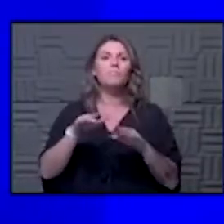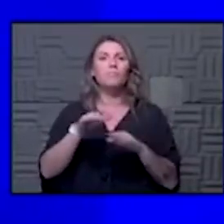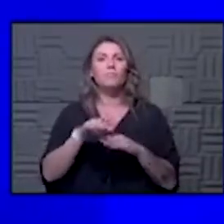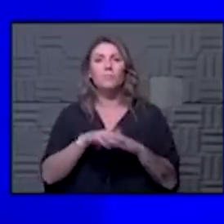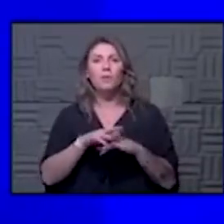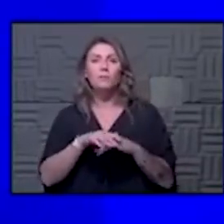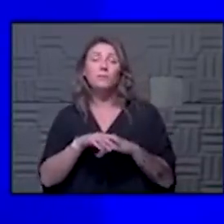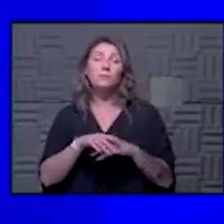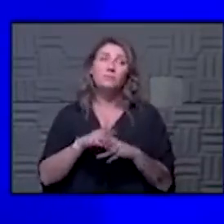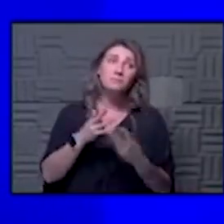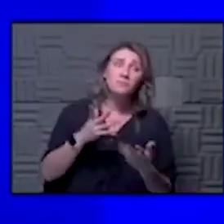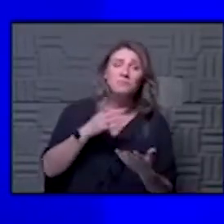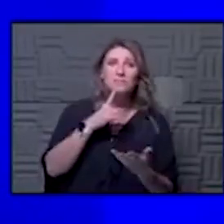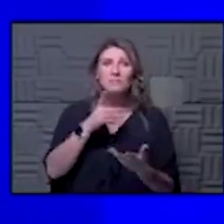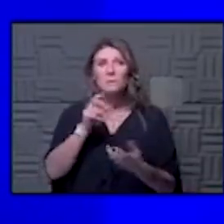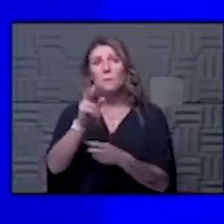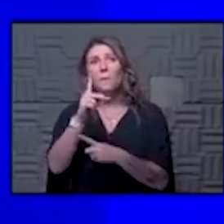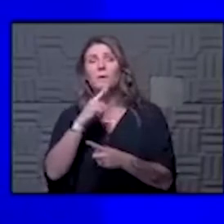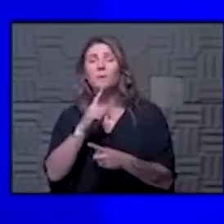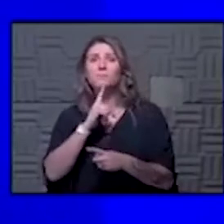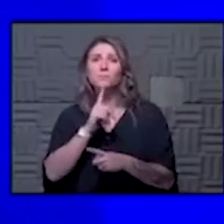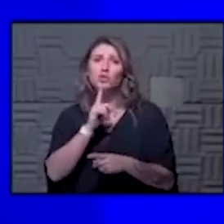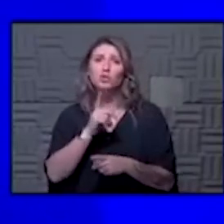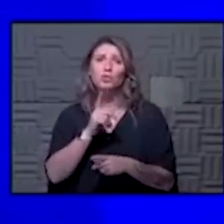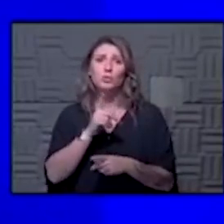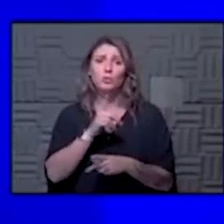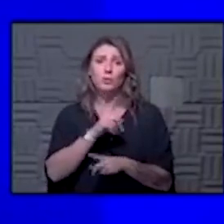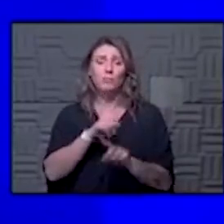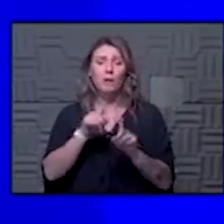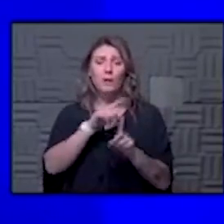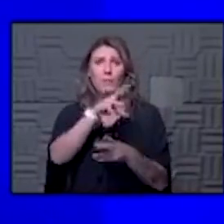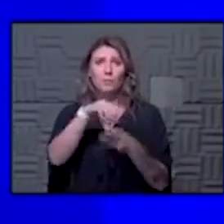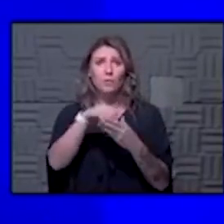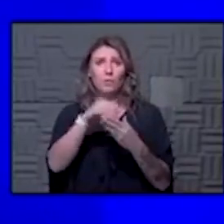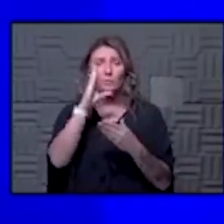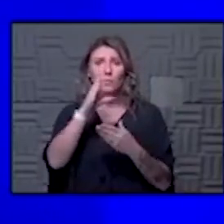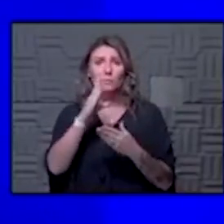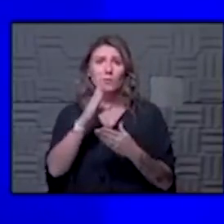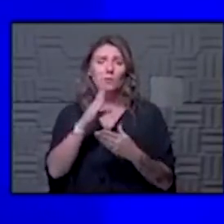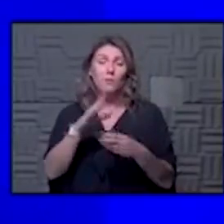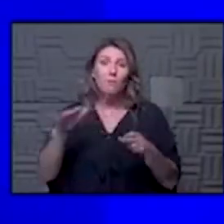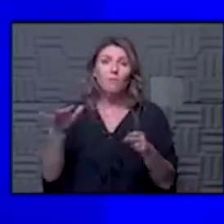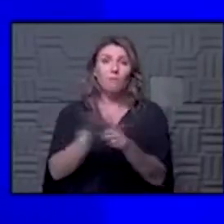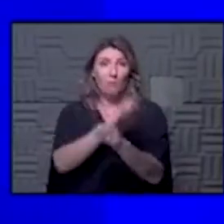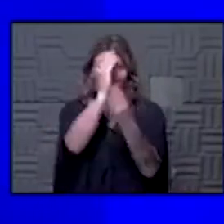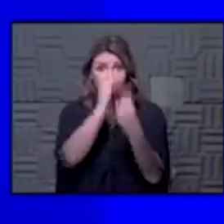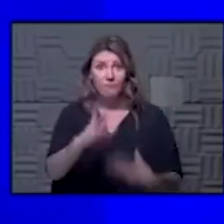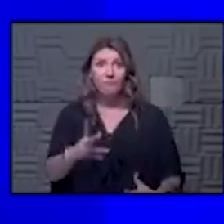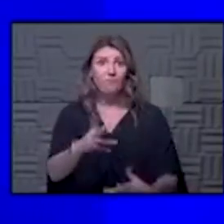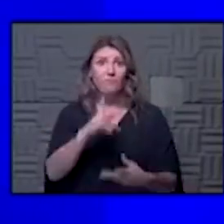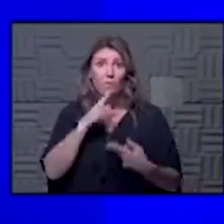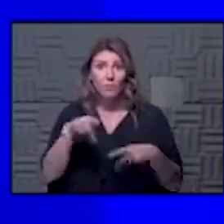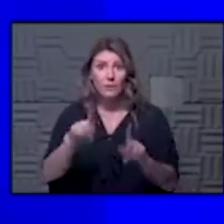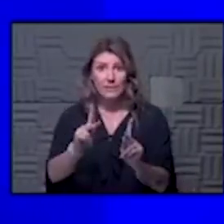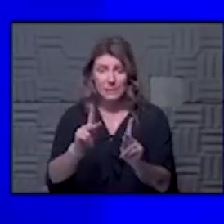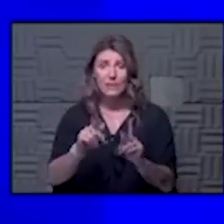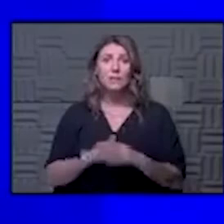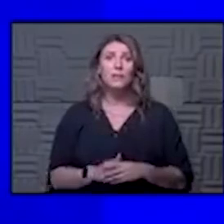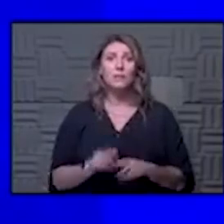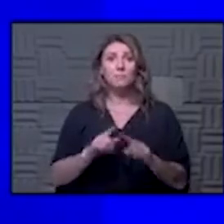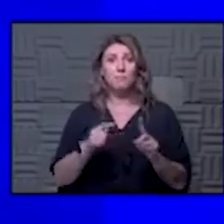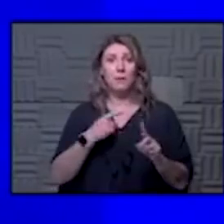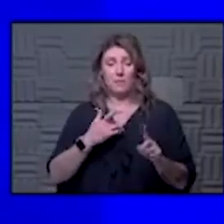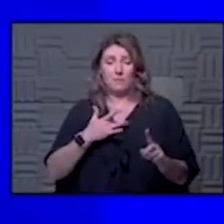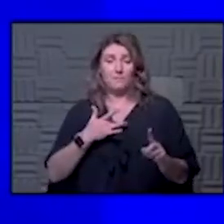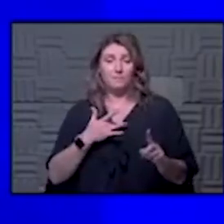i'm pretty sure that the participants are going to have full informed consent they are going to be told everything about but i